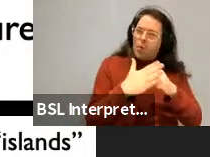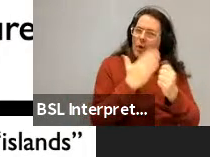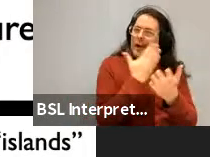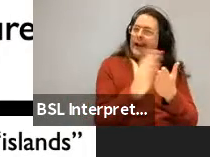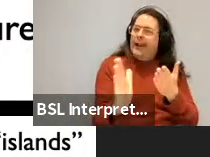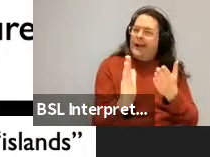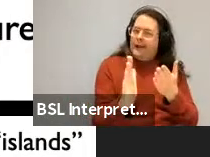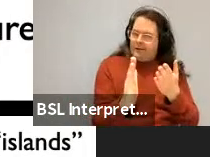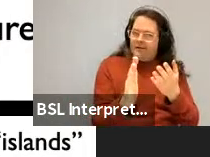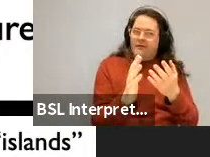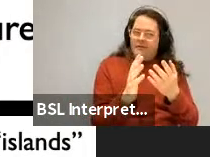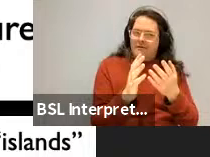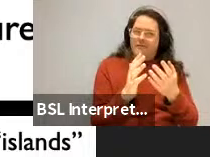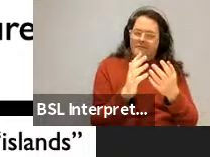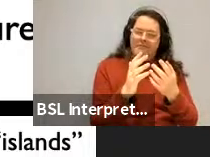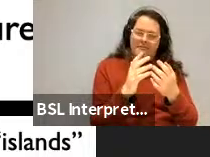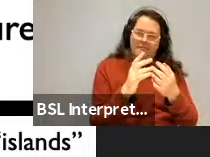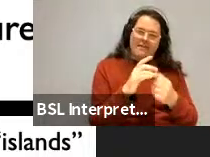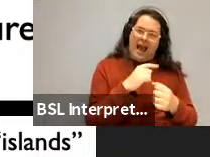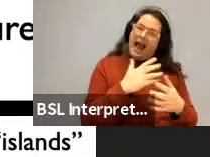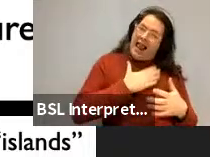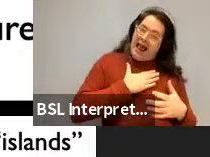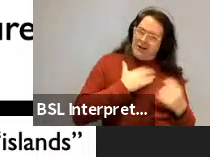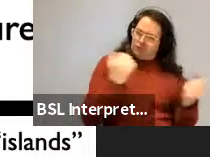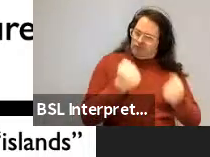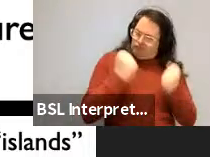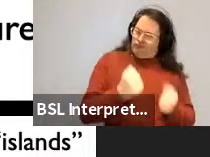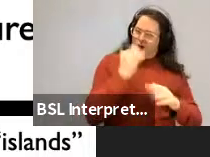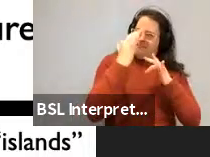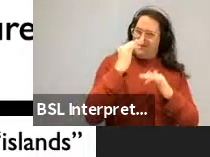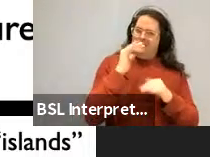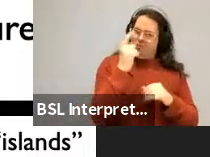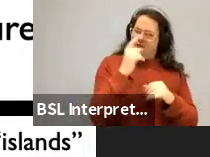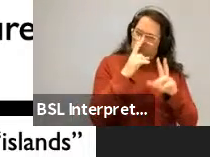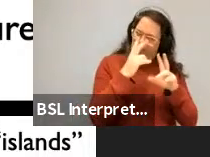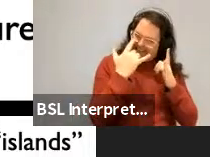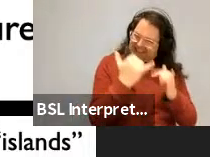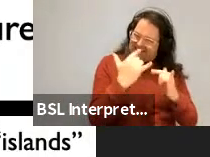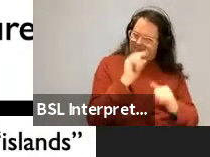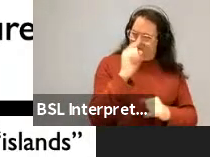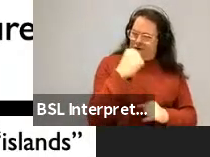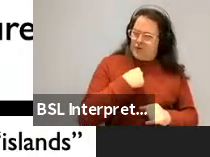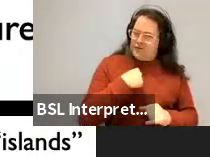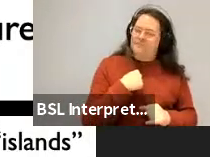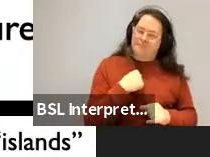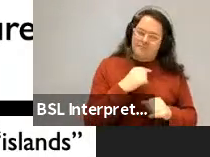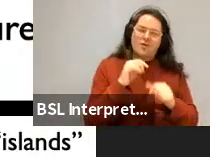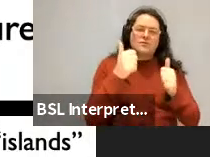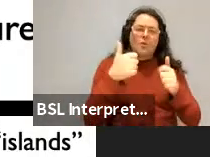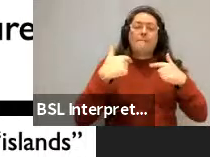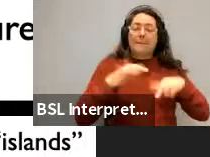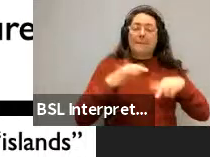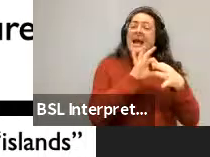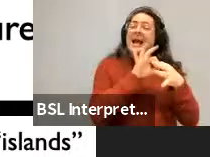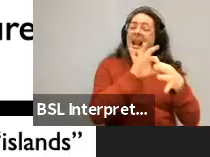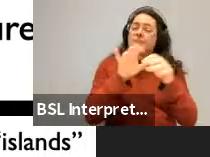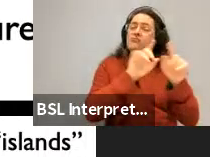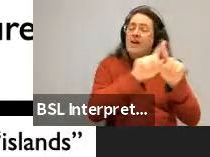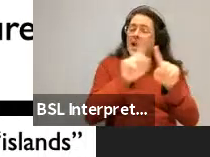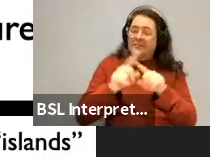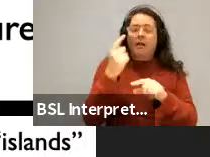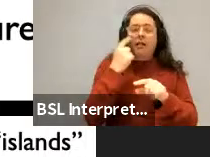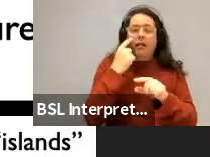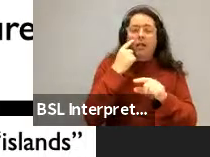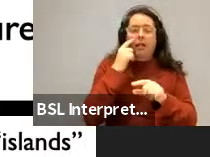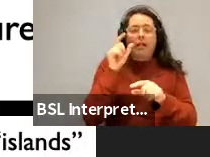I like working with strong hypotheses. Um, so now I'm to give you a few cases from my collaborations in which we explore the source of islands from the